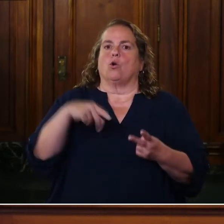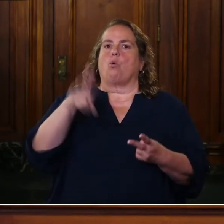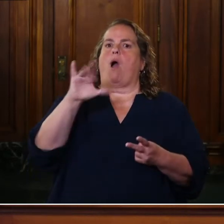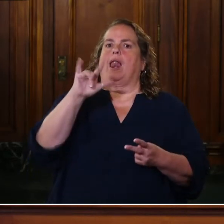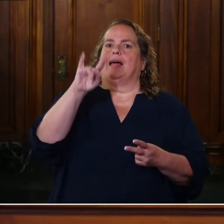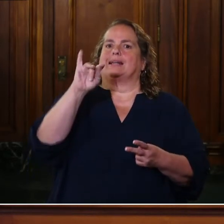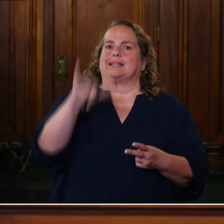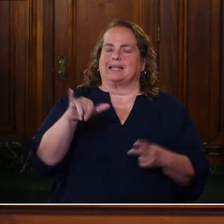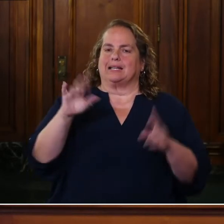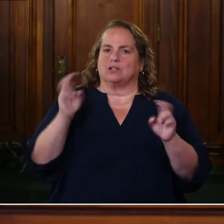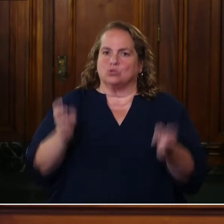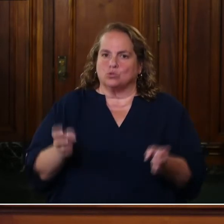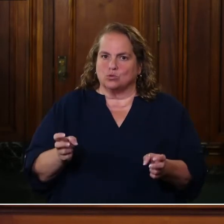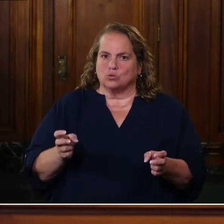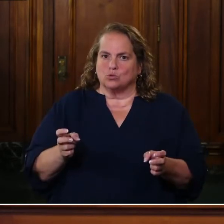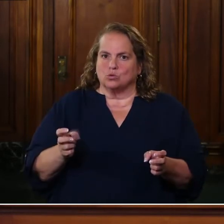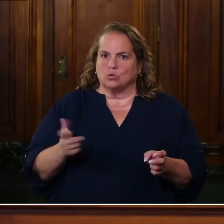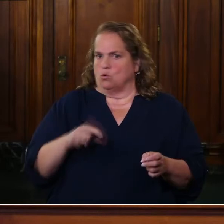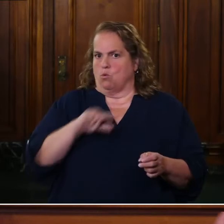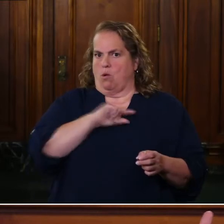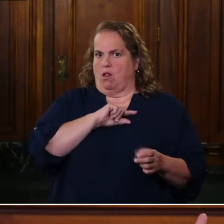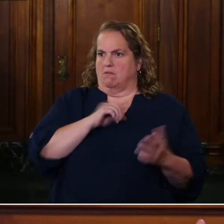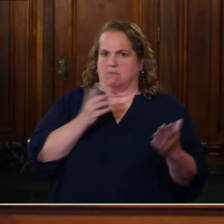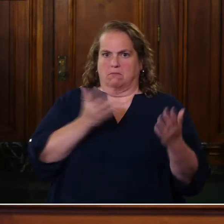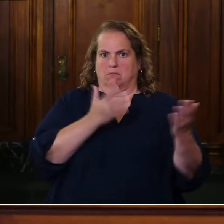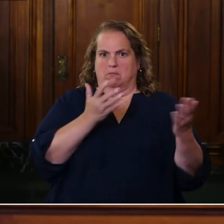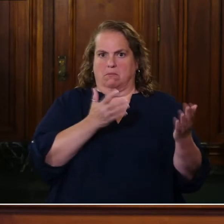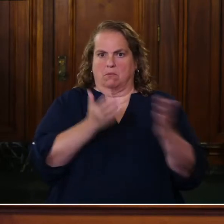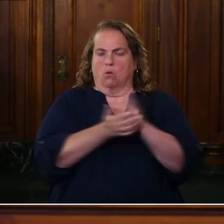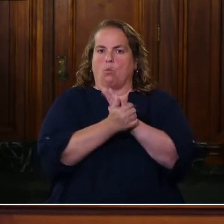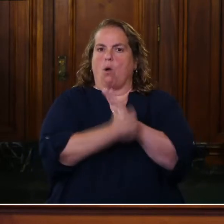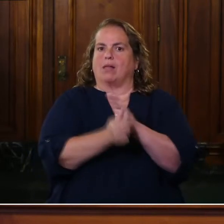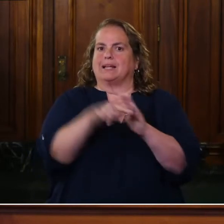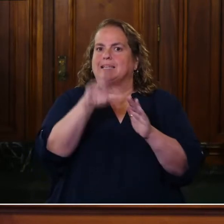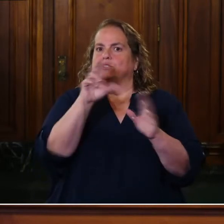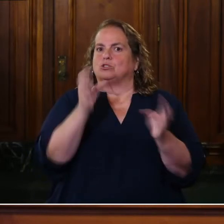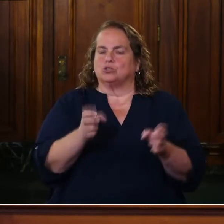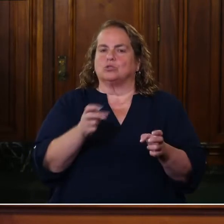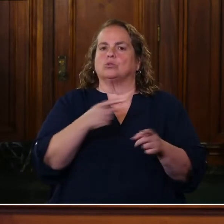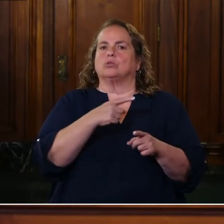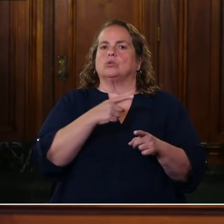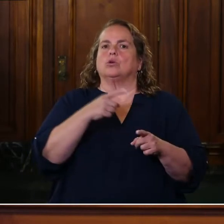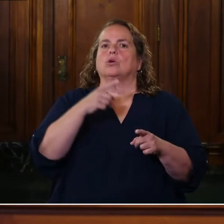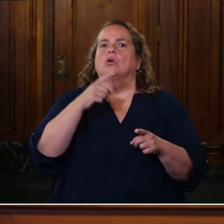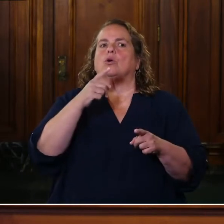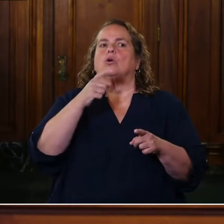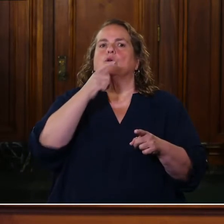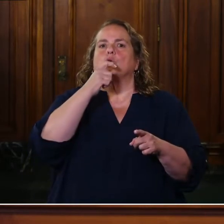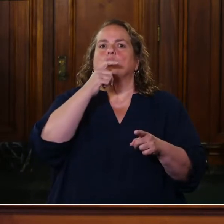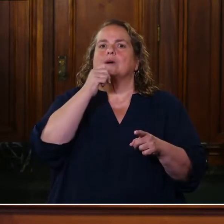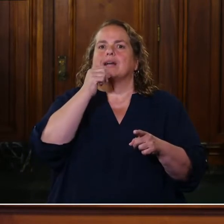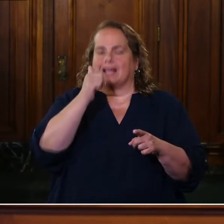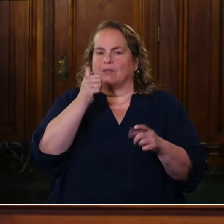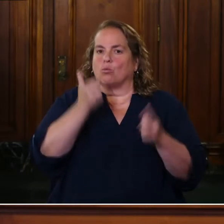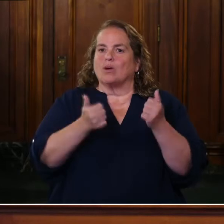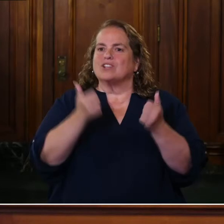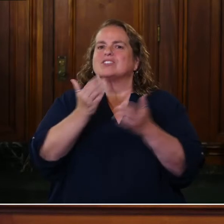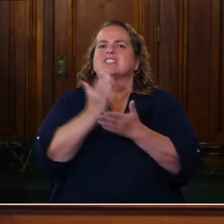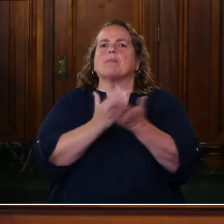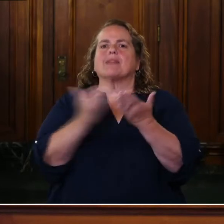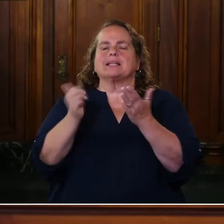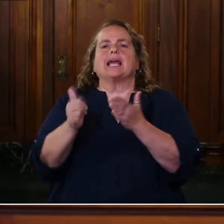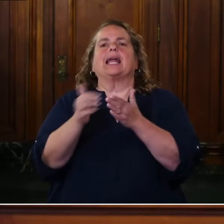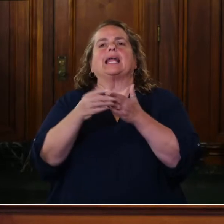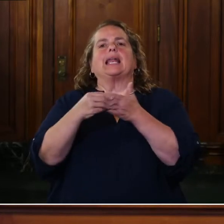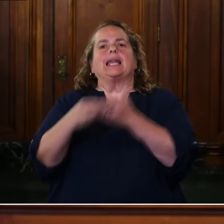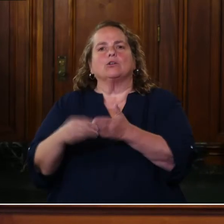have to address. We'll have other type of, of, of societal or other issues that can lead to poor health. But the thing that